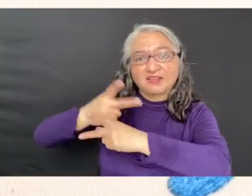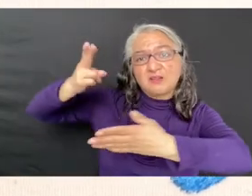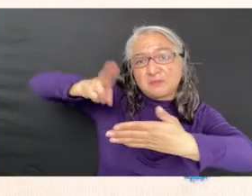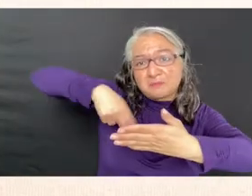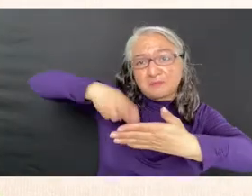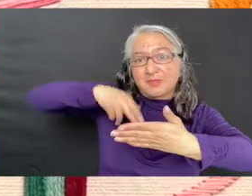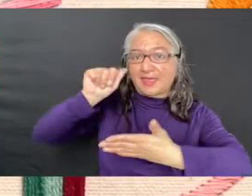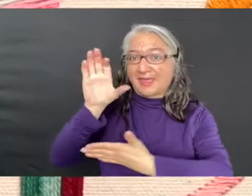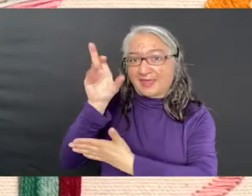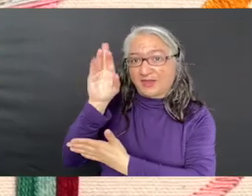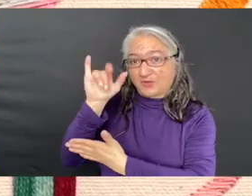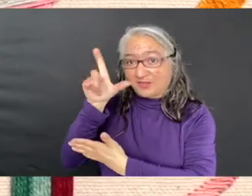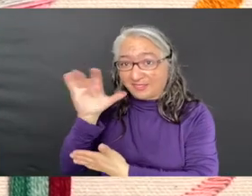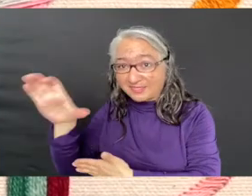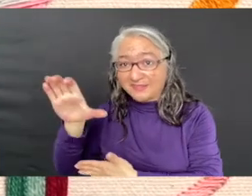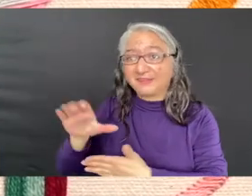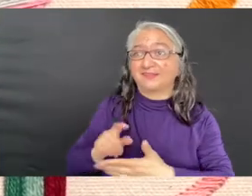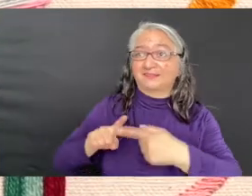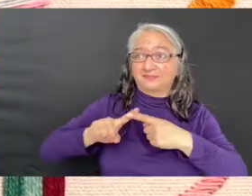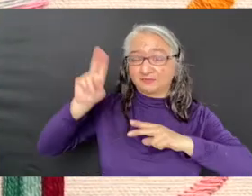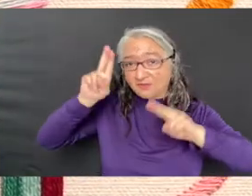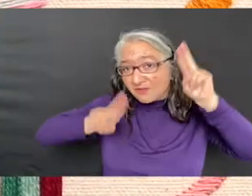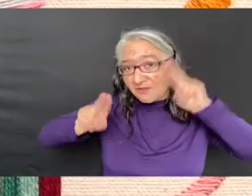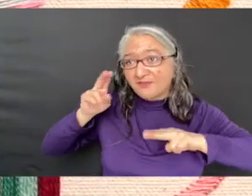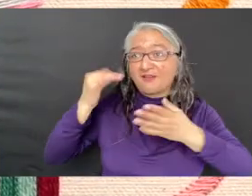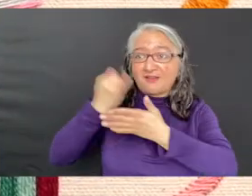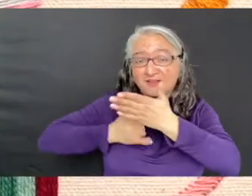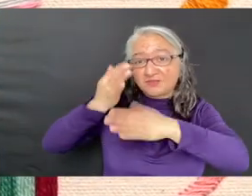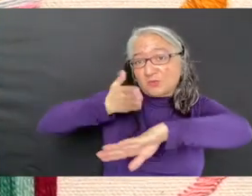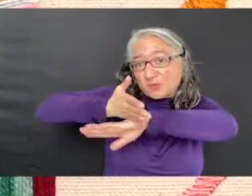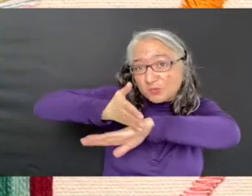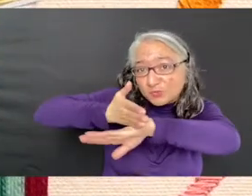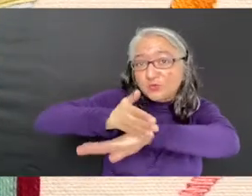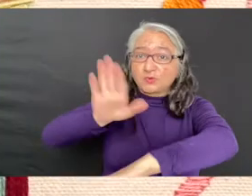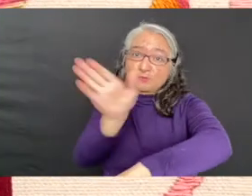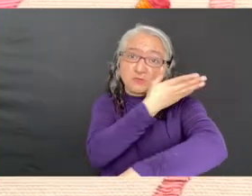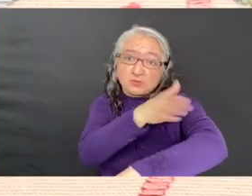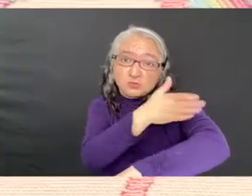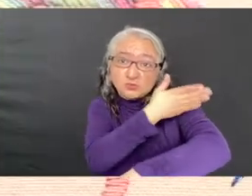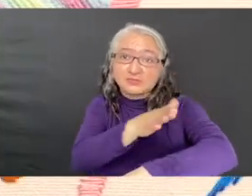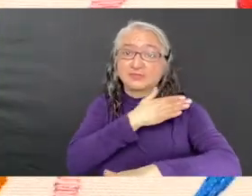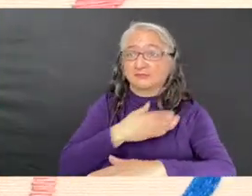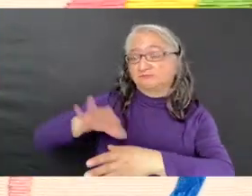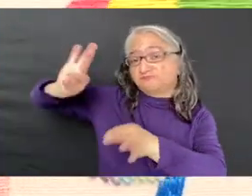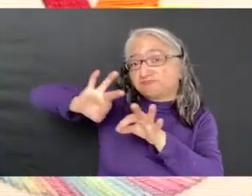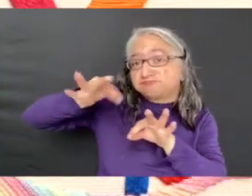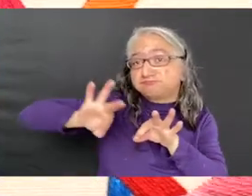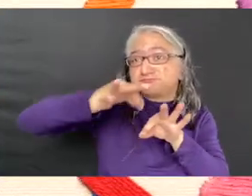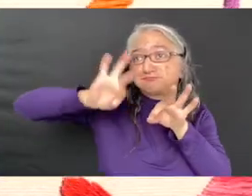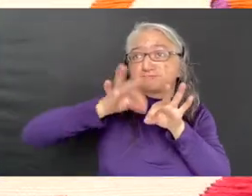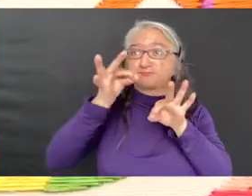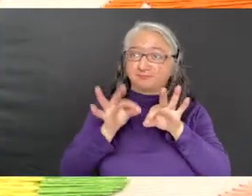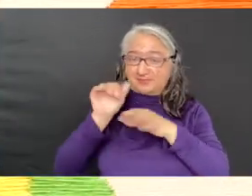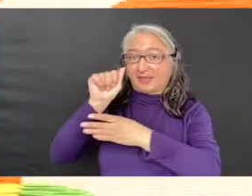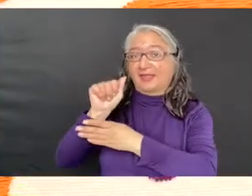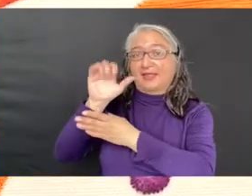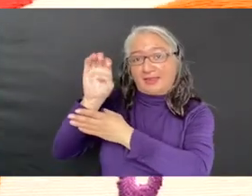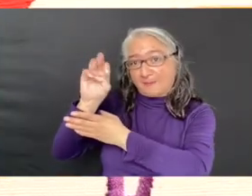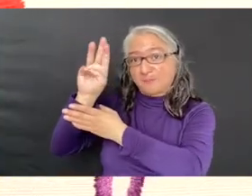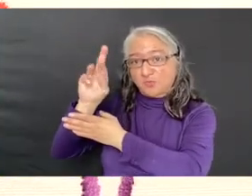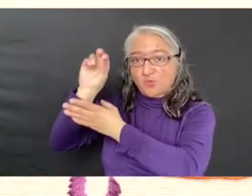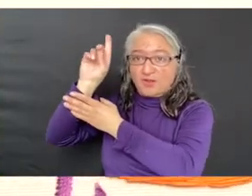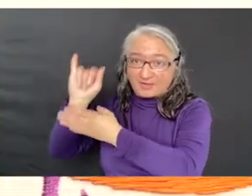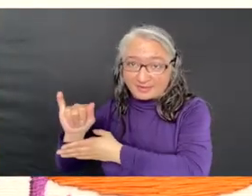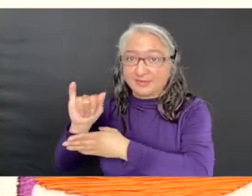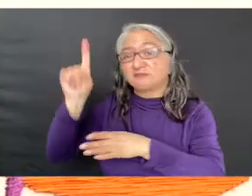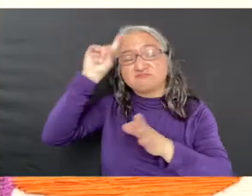collage, wood, music, and of course, embroidery. His images are exuberant and buoyant, populated by